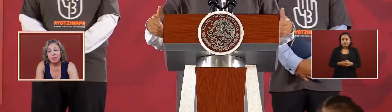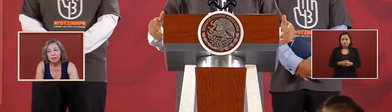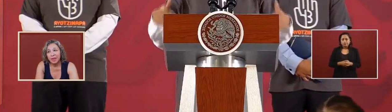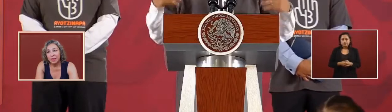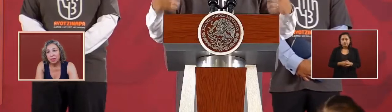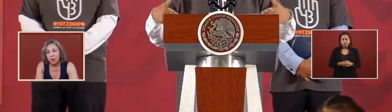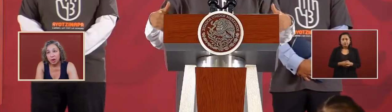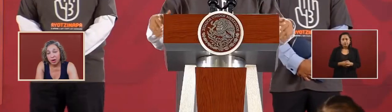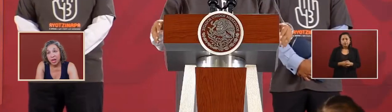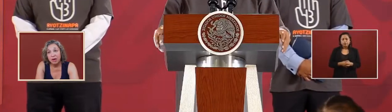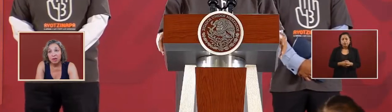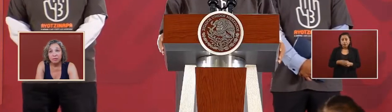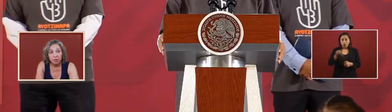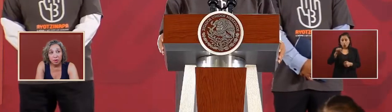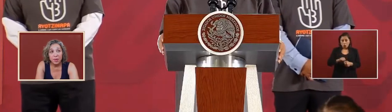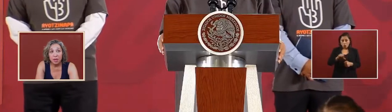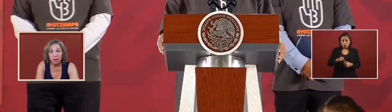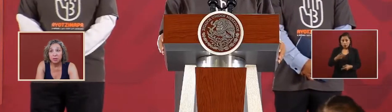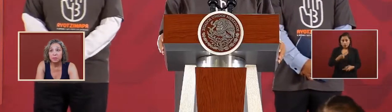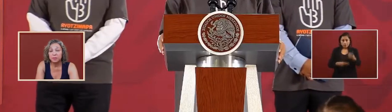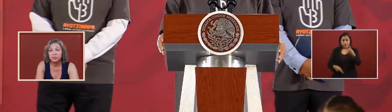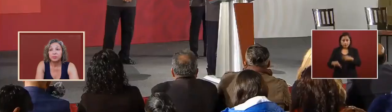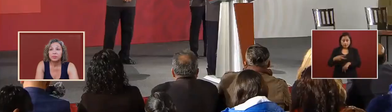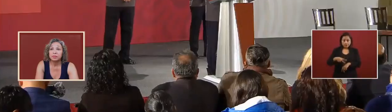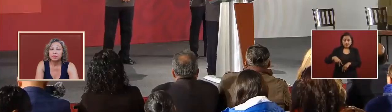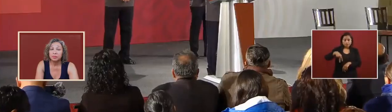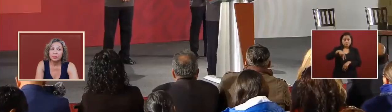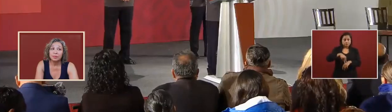the fact that we are here informing you